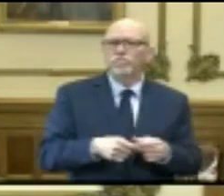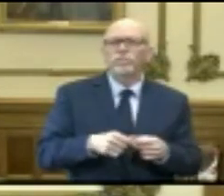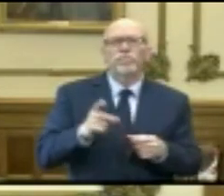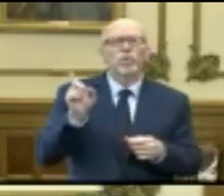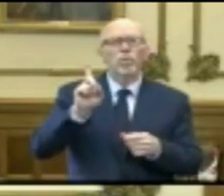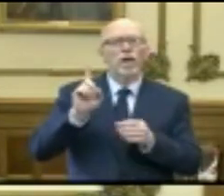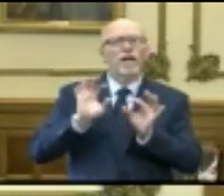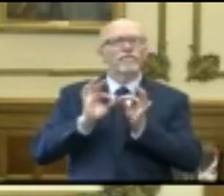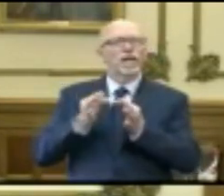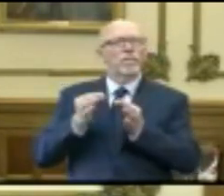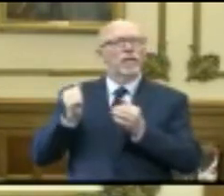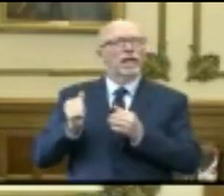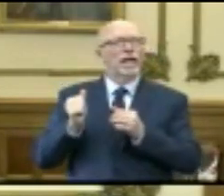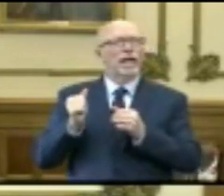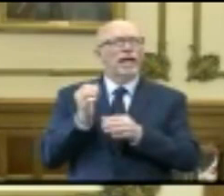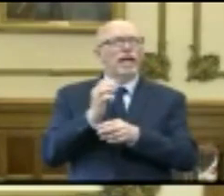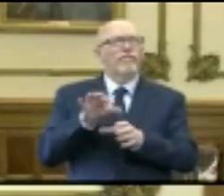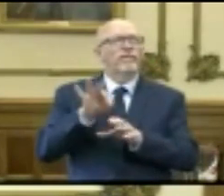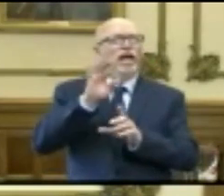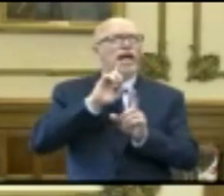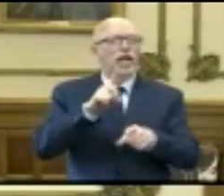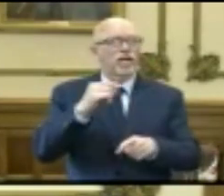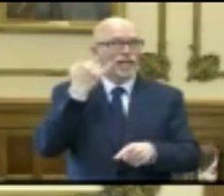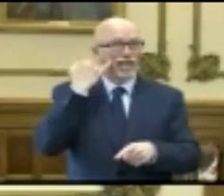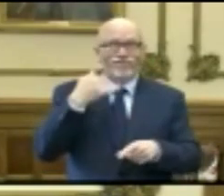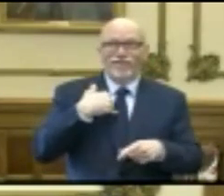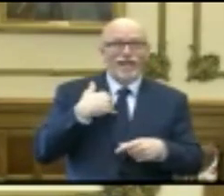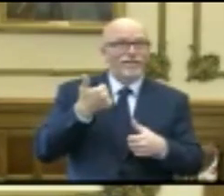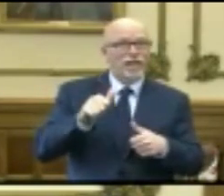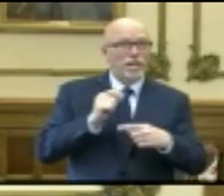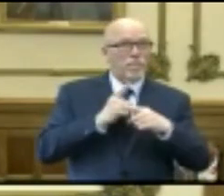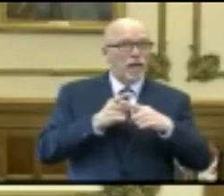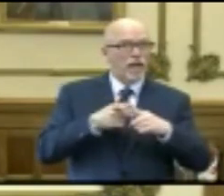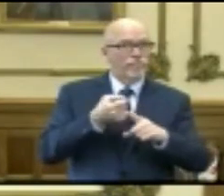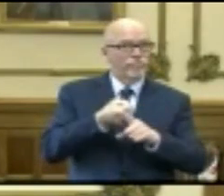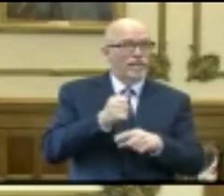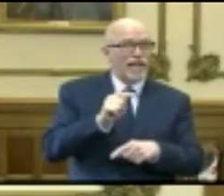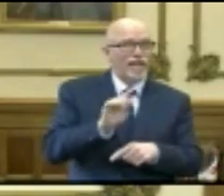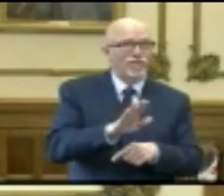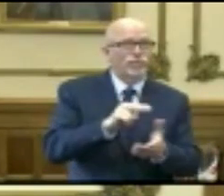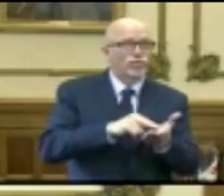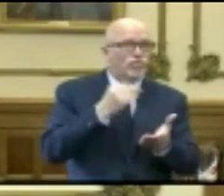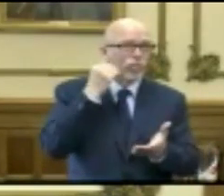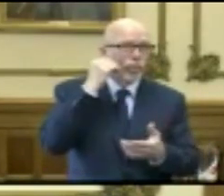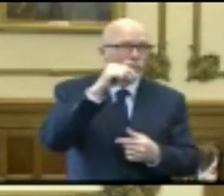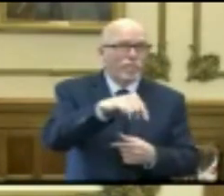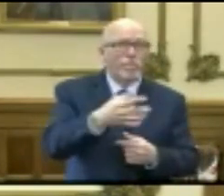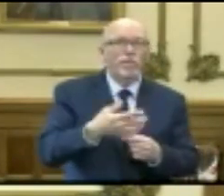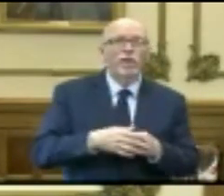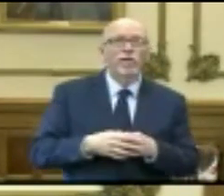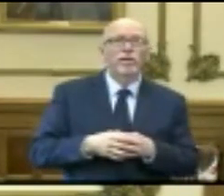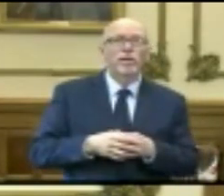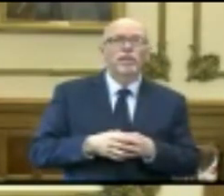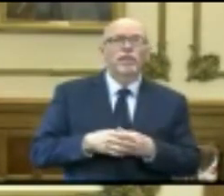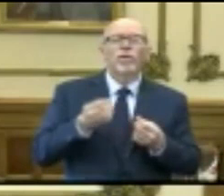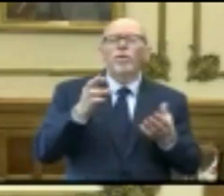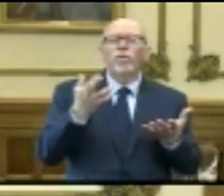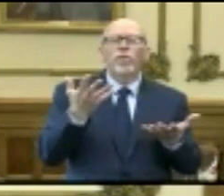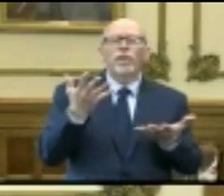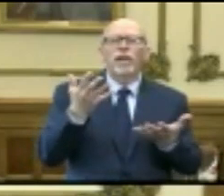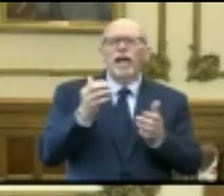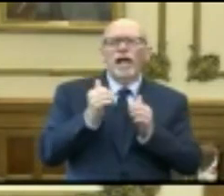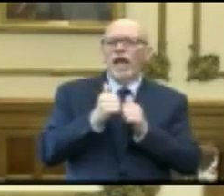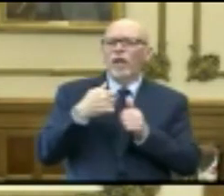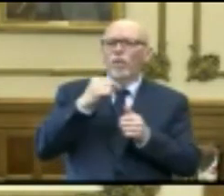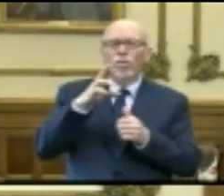families go to get answers about if there's a positive case at a nursing home facility, or, you know,